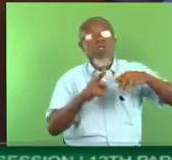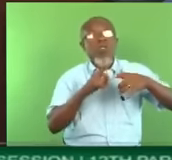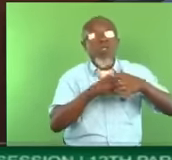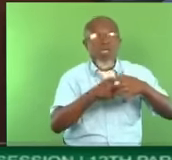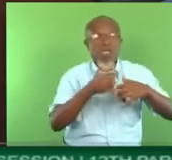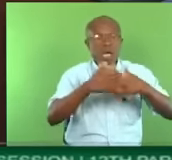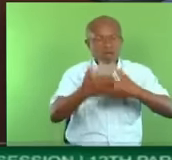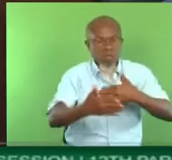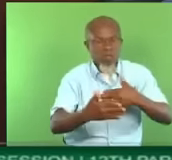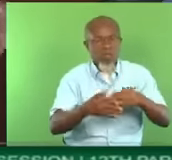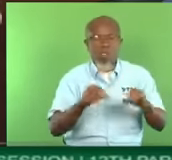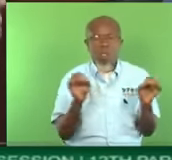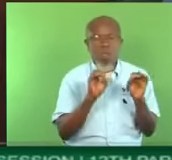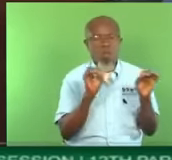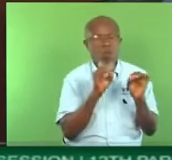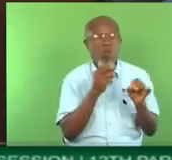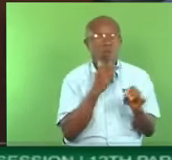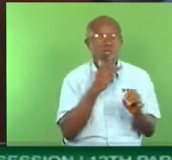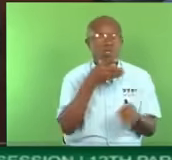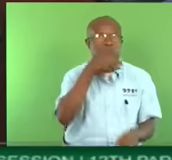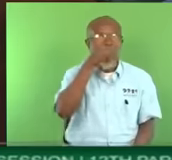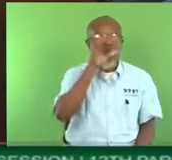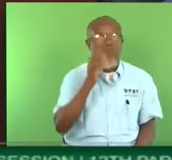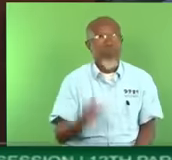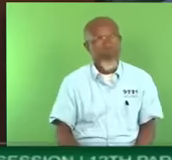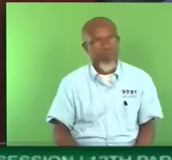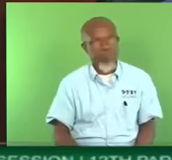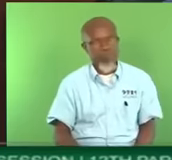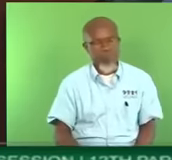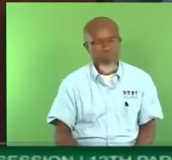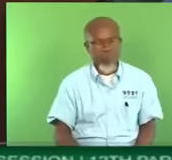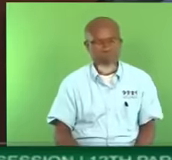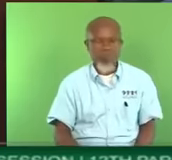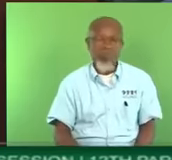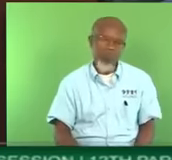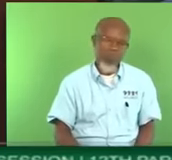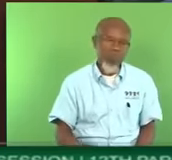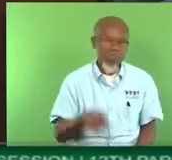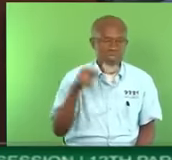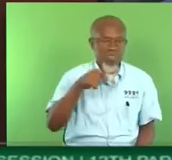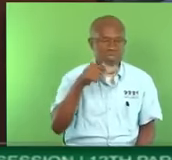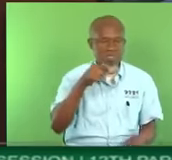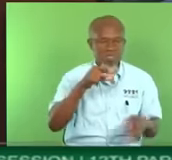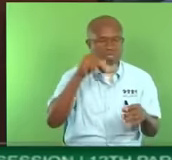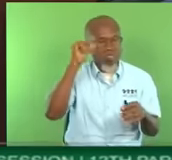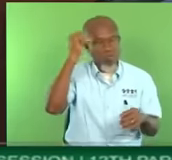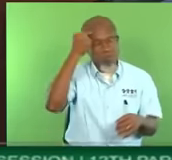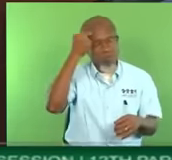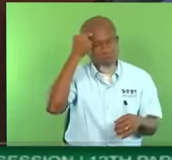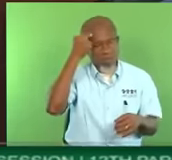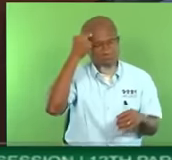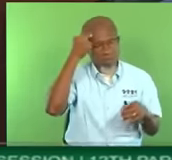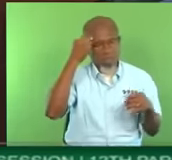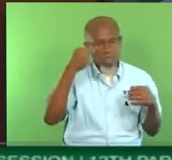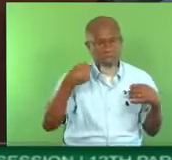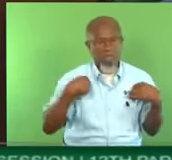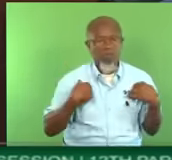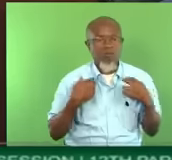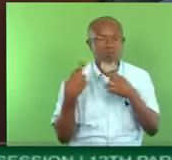Madam Speaker, this government has presided over eight years of lost development.